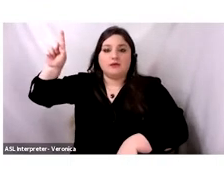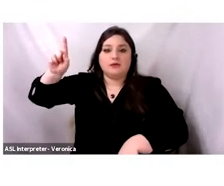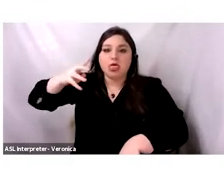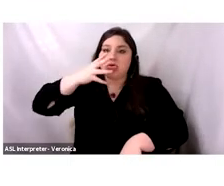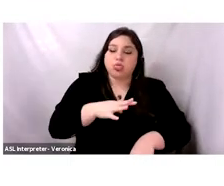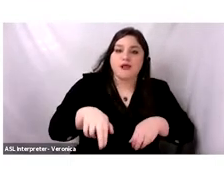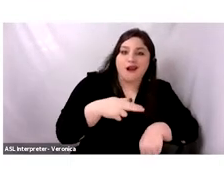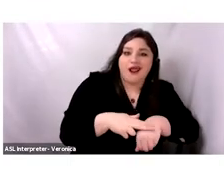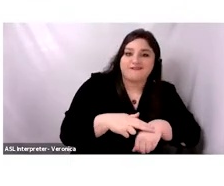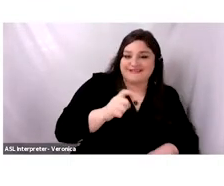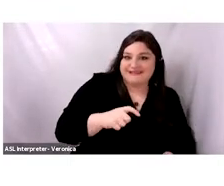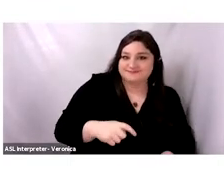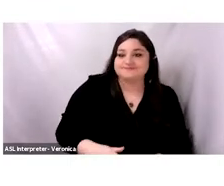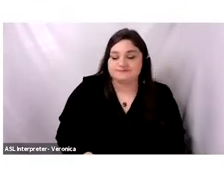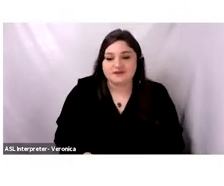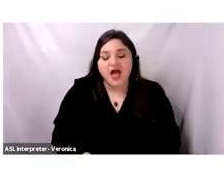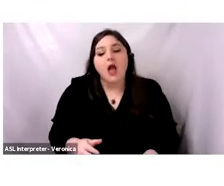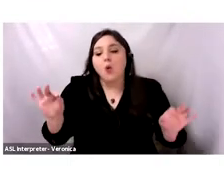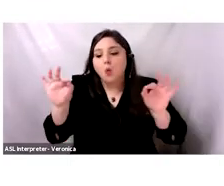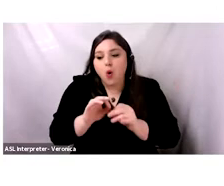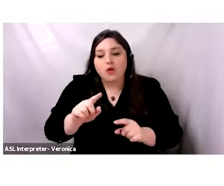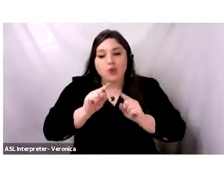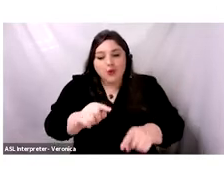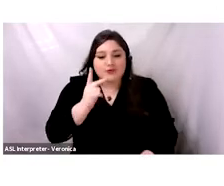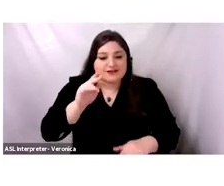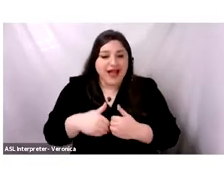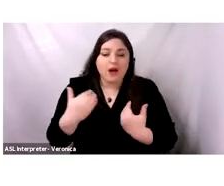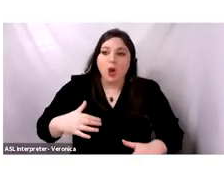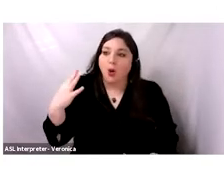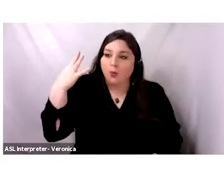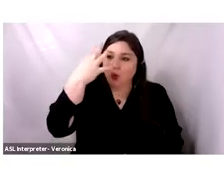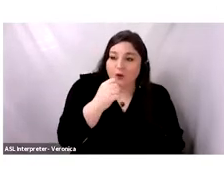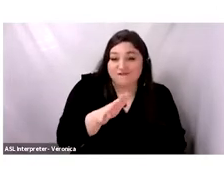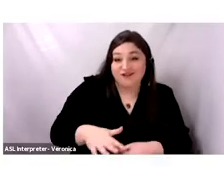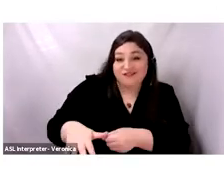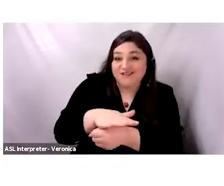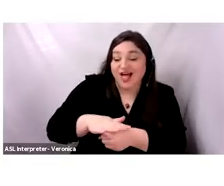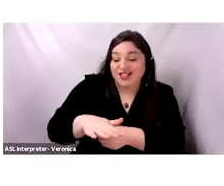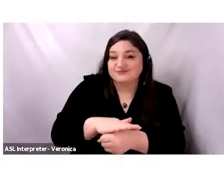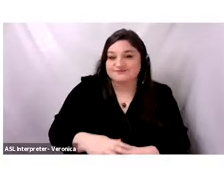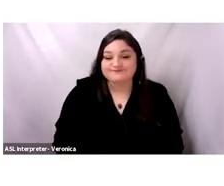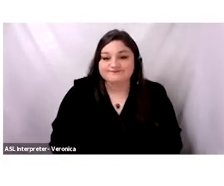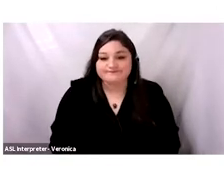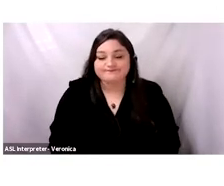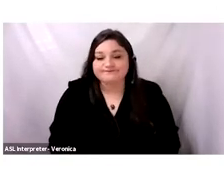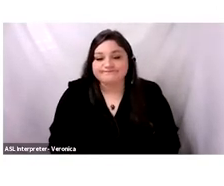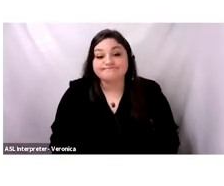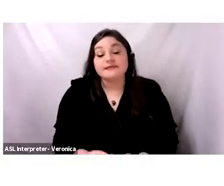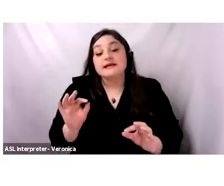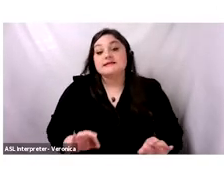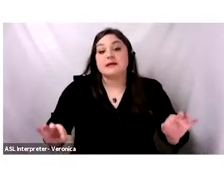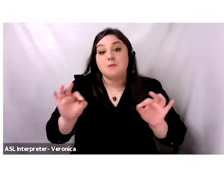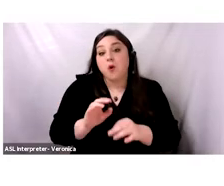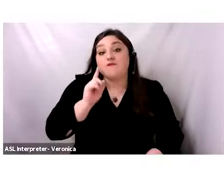I also wanted you to see how beautiful this valley is. And just keep in mind, the mount, this